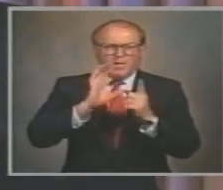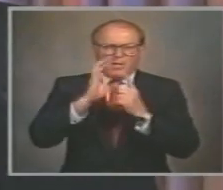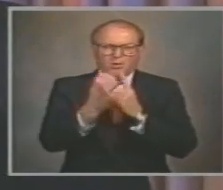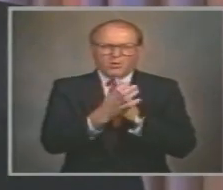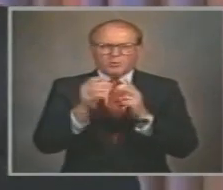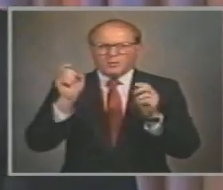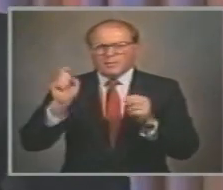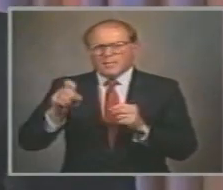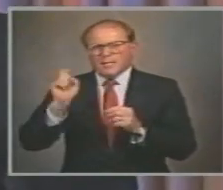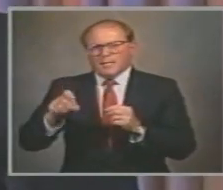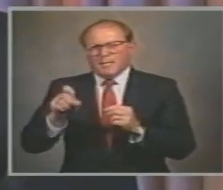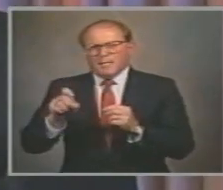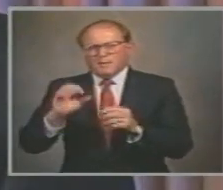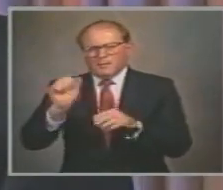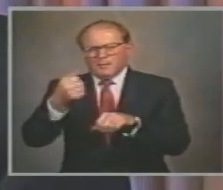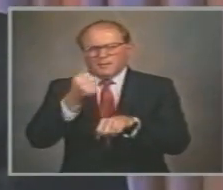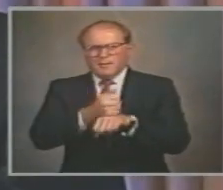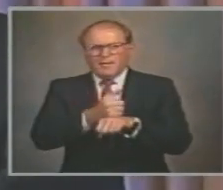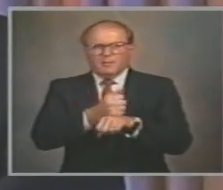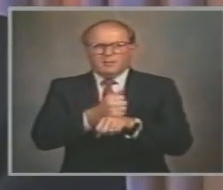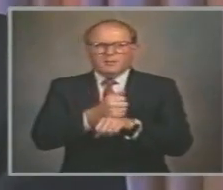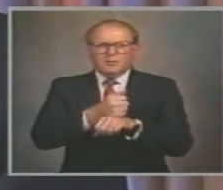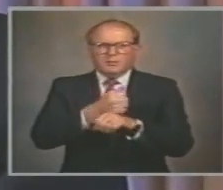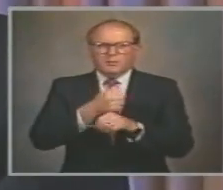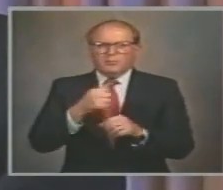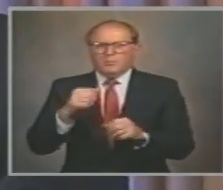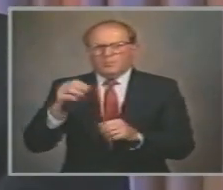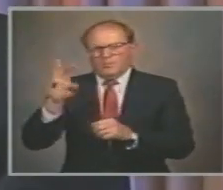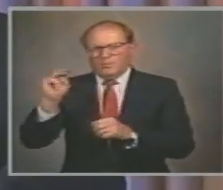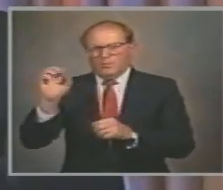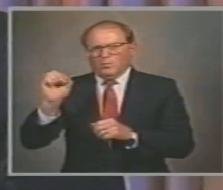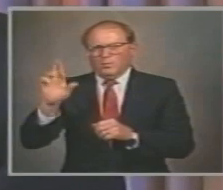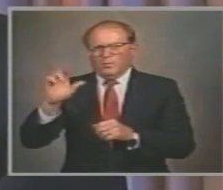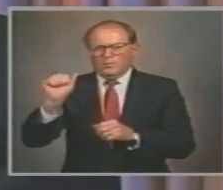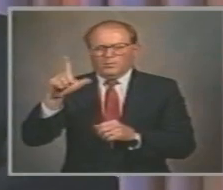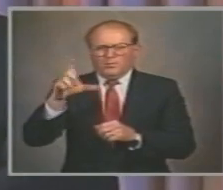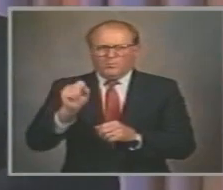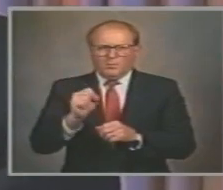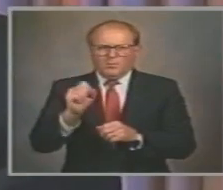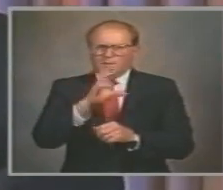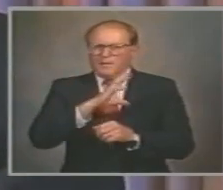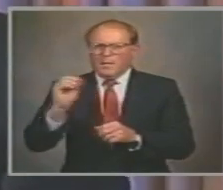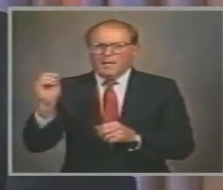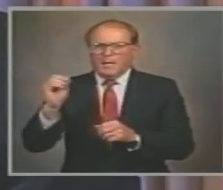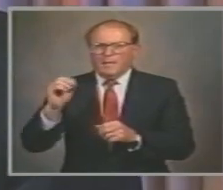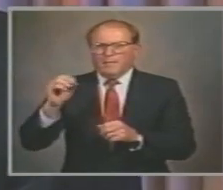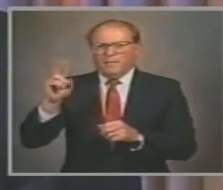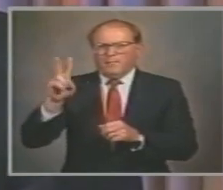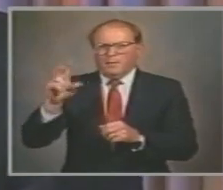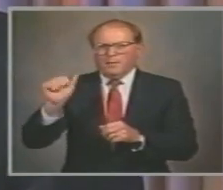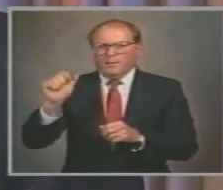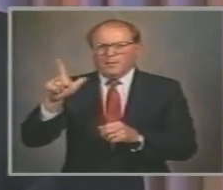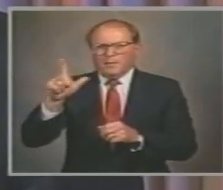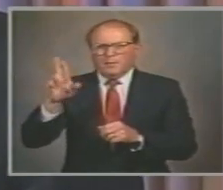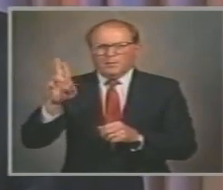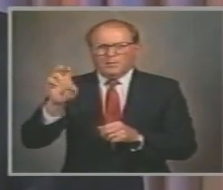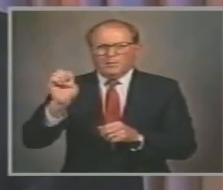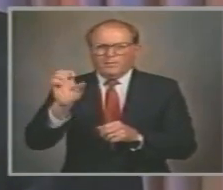Needs an established Set of moral principles And values To live by